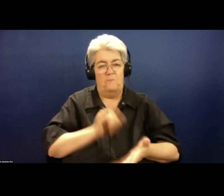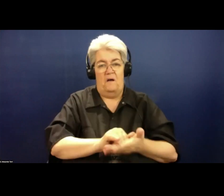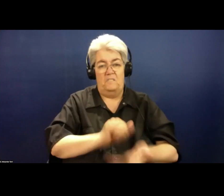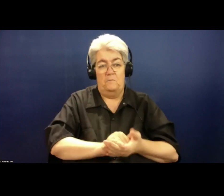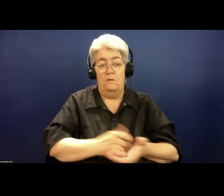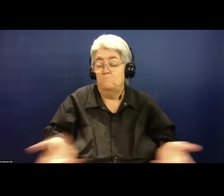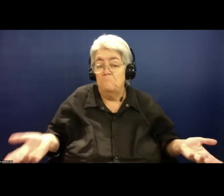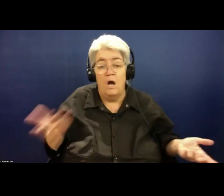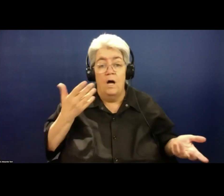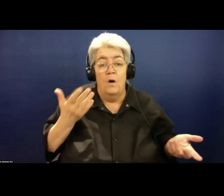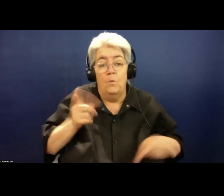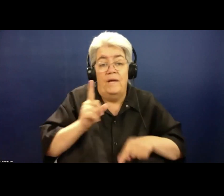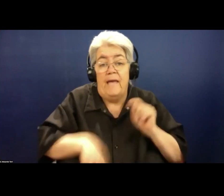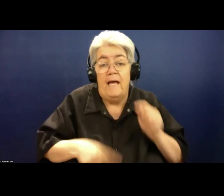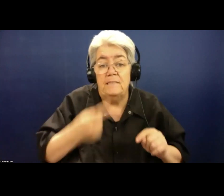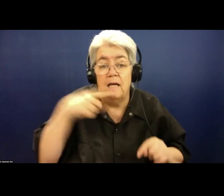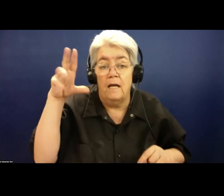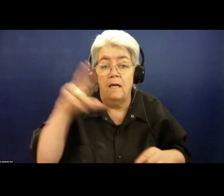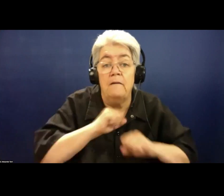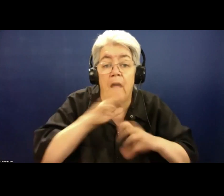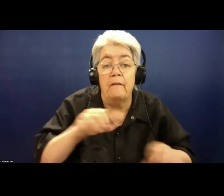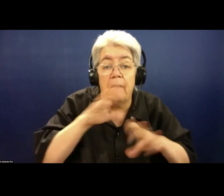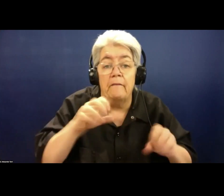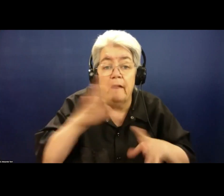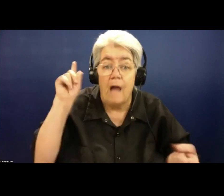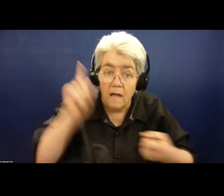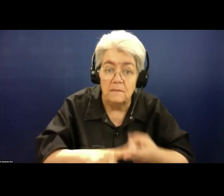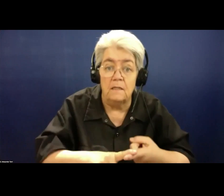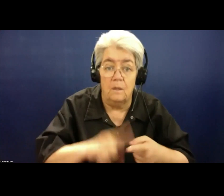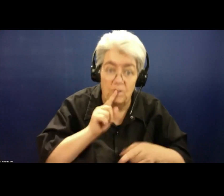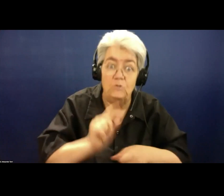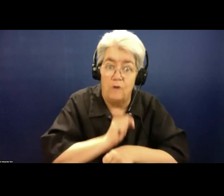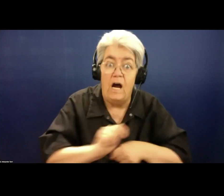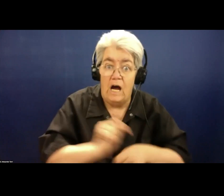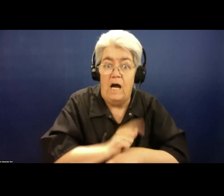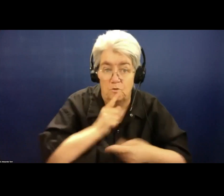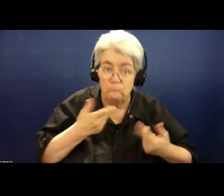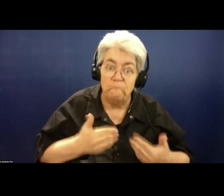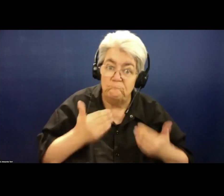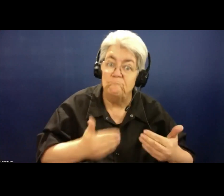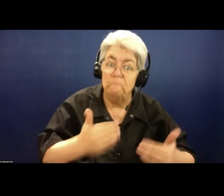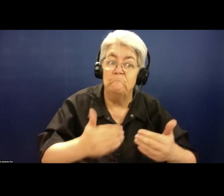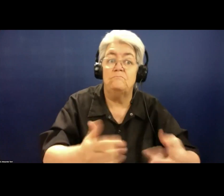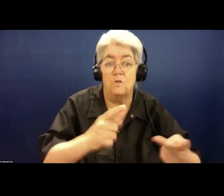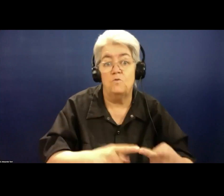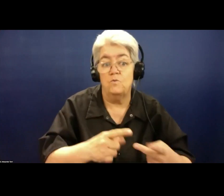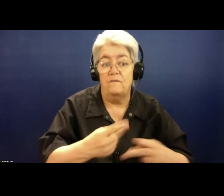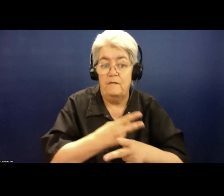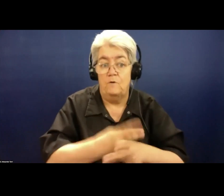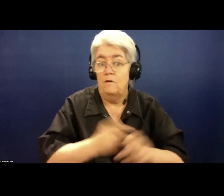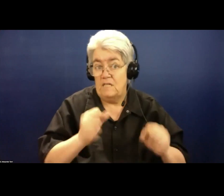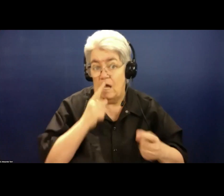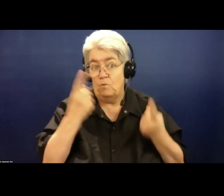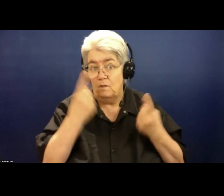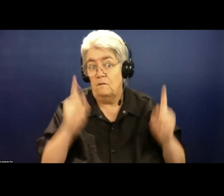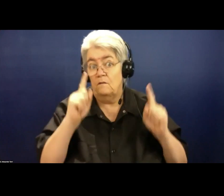to know whether it can or can't be done until we try, until we work hard and hard and harder to make sure we work out whether we can do it and we